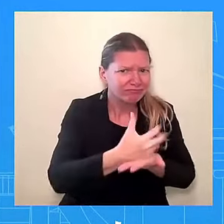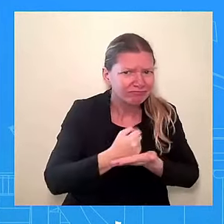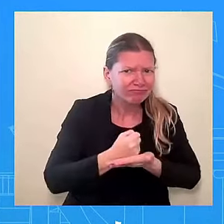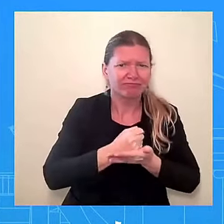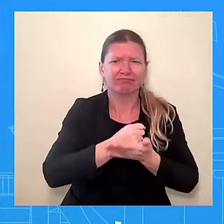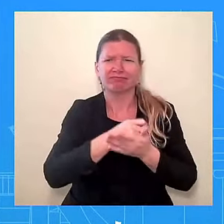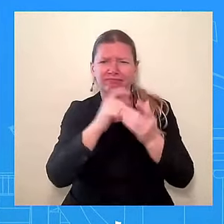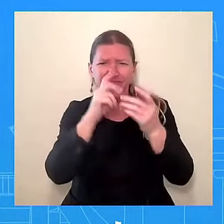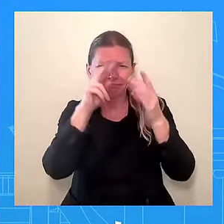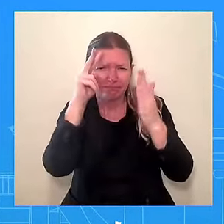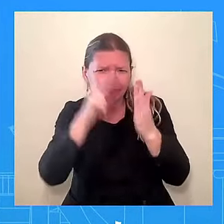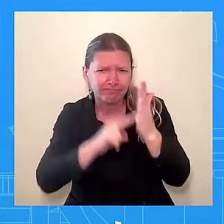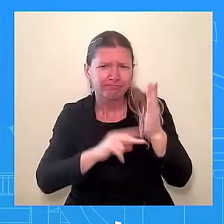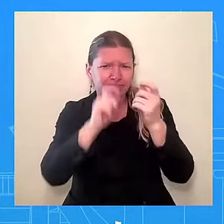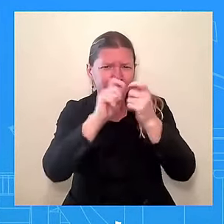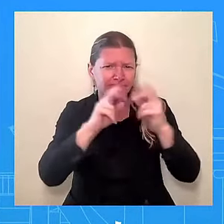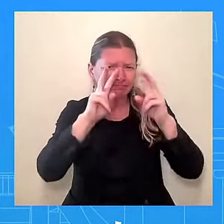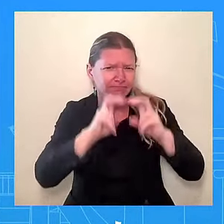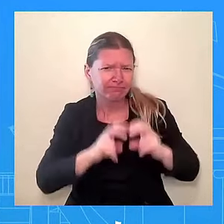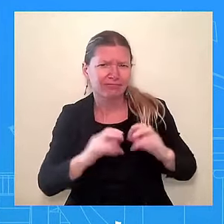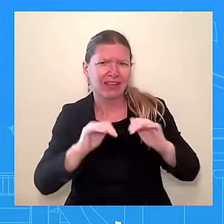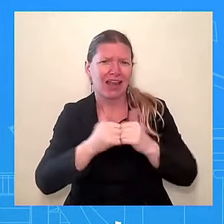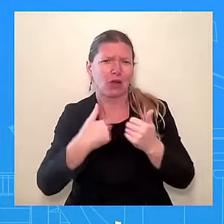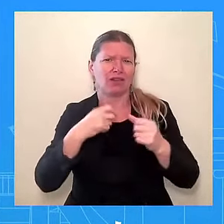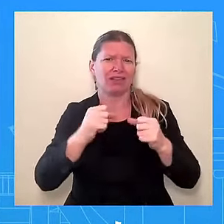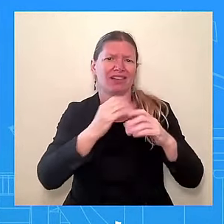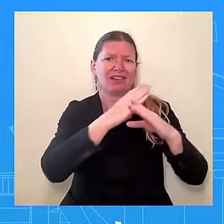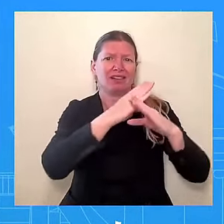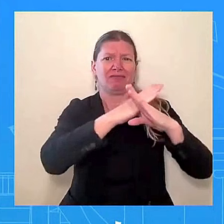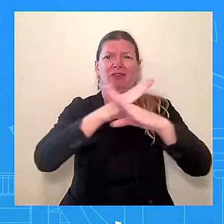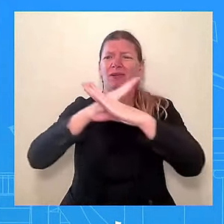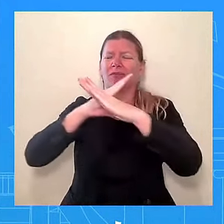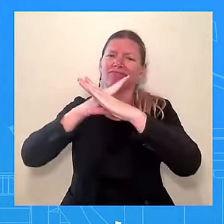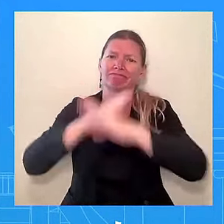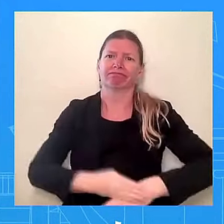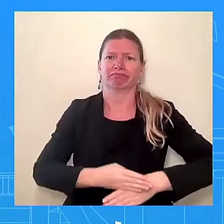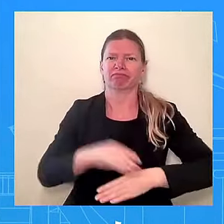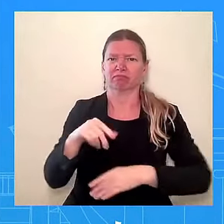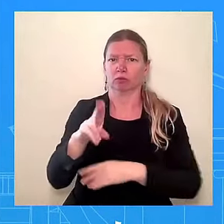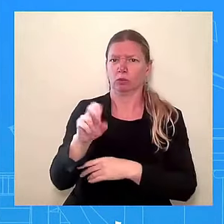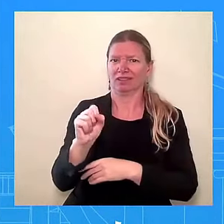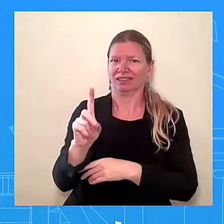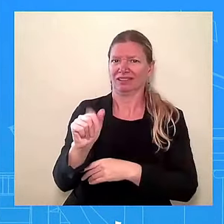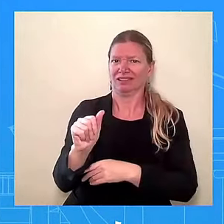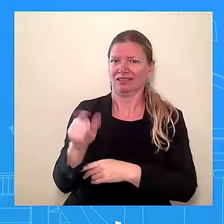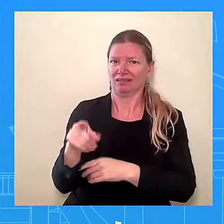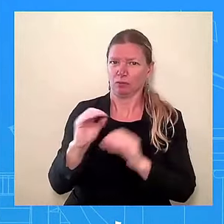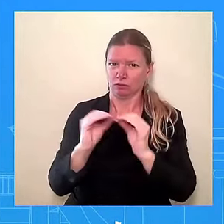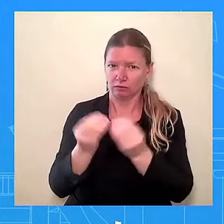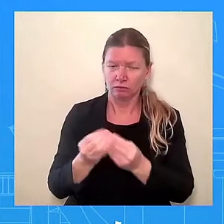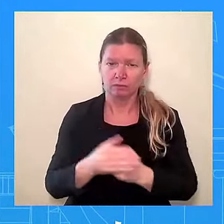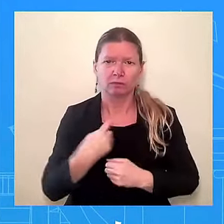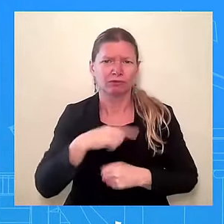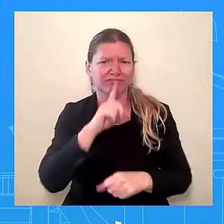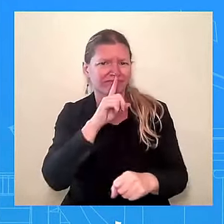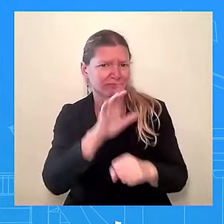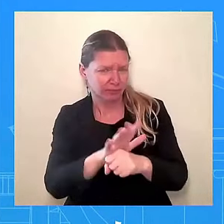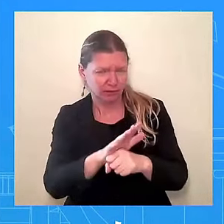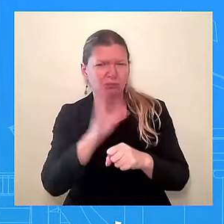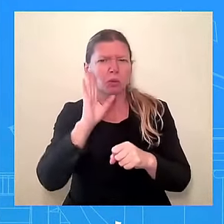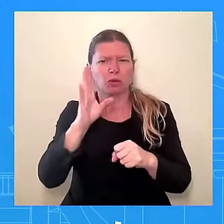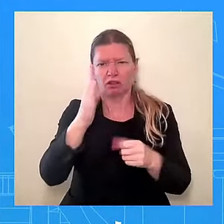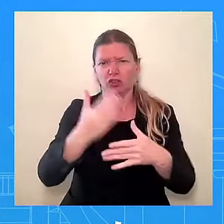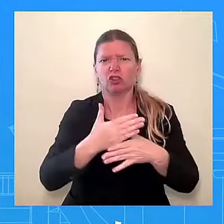releasing additional information about these awards as our analysis continues. This is also a milestone in connection with our